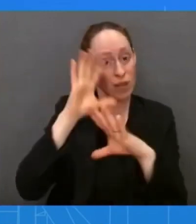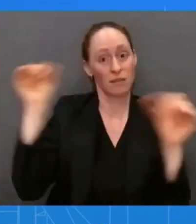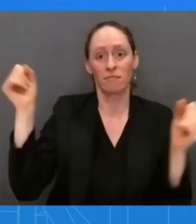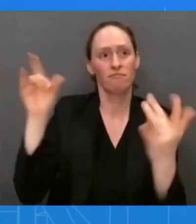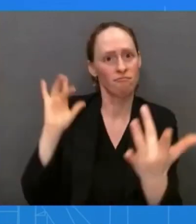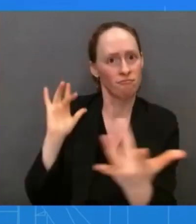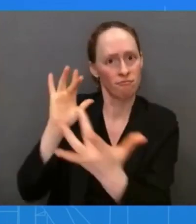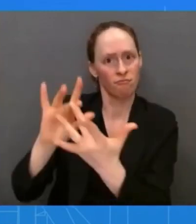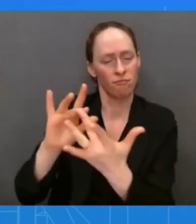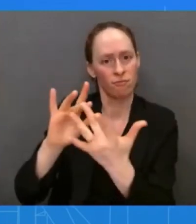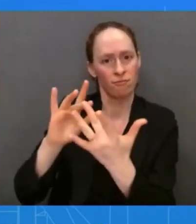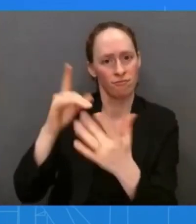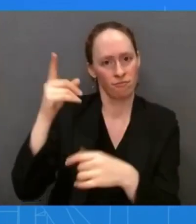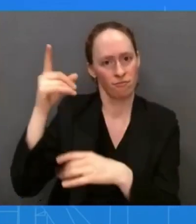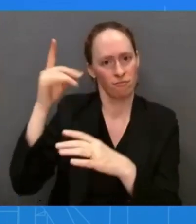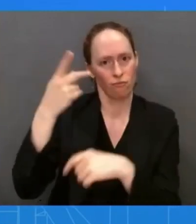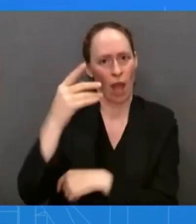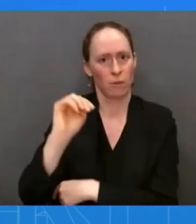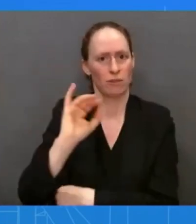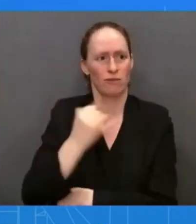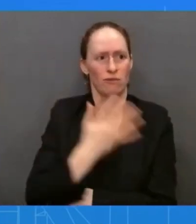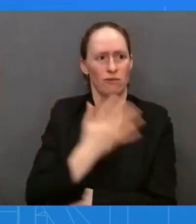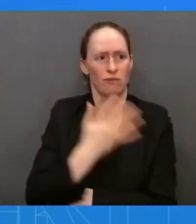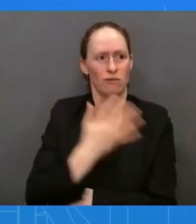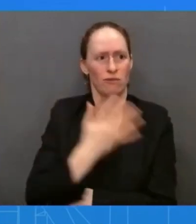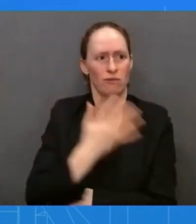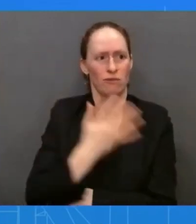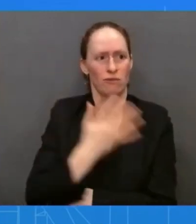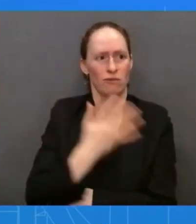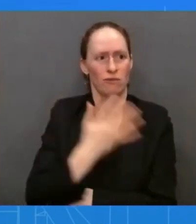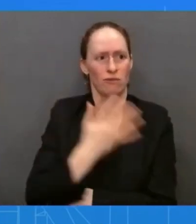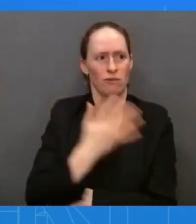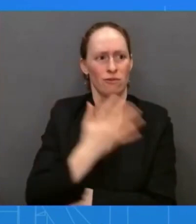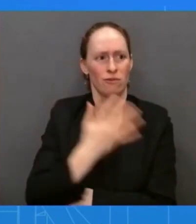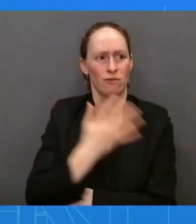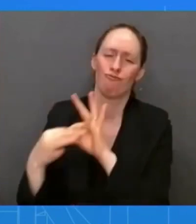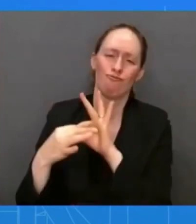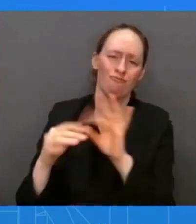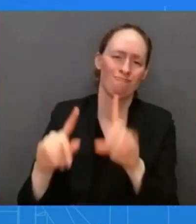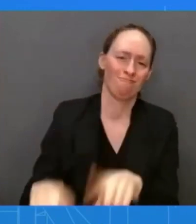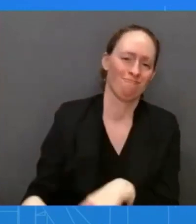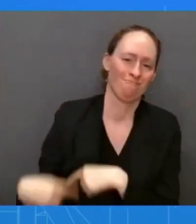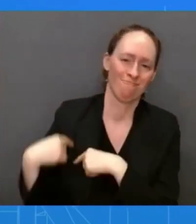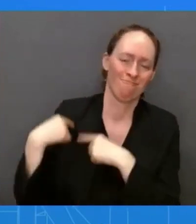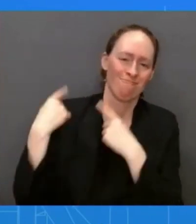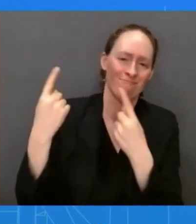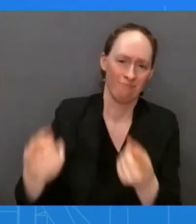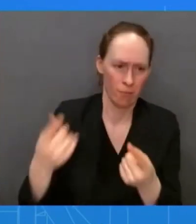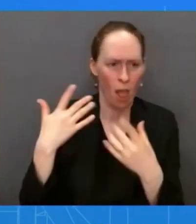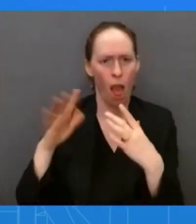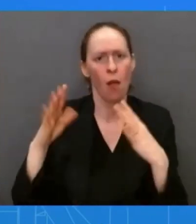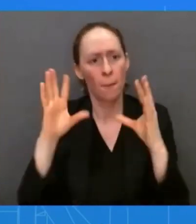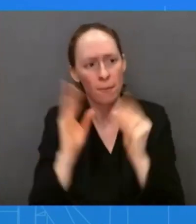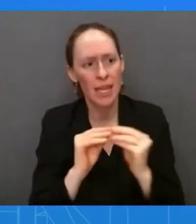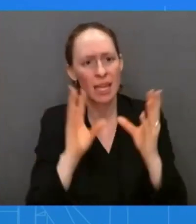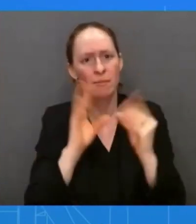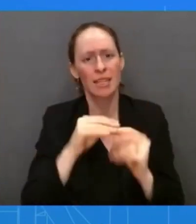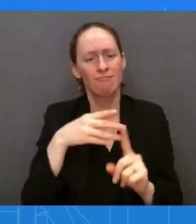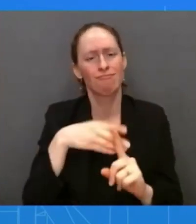then, the two leaders have spoken multiple times and also met in person a number of times, and we're looking forward to continuing to work with Canada to strengthen